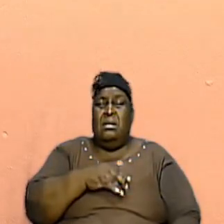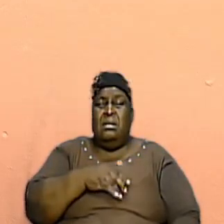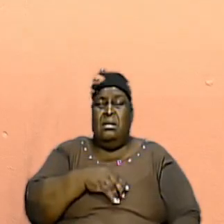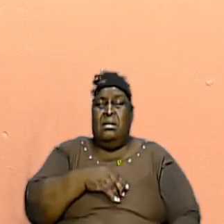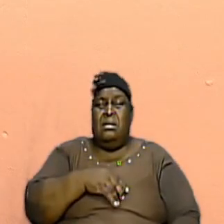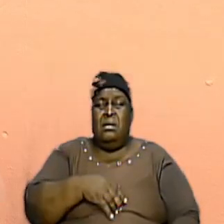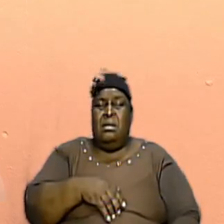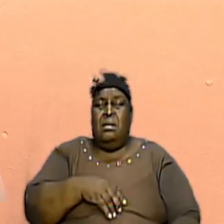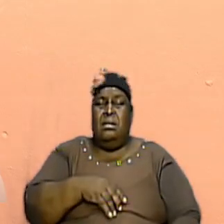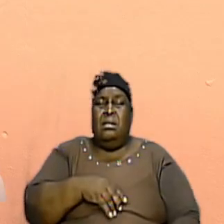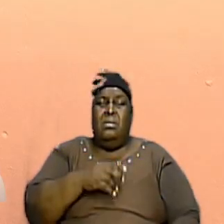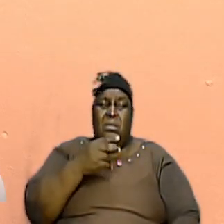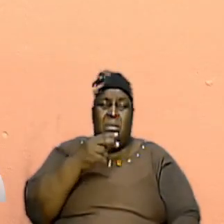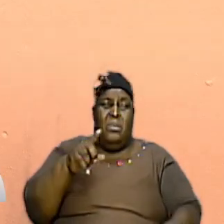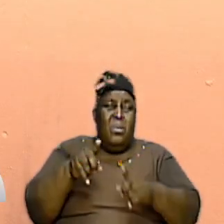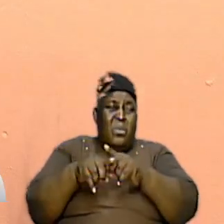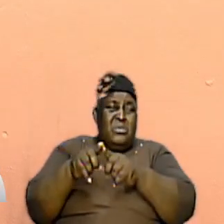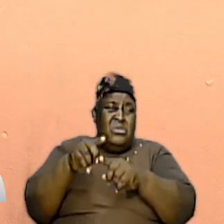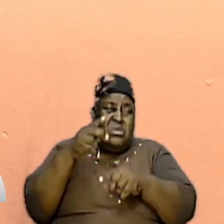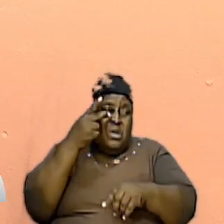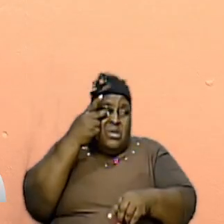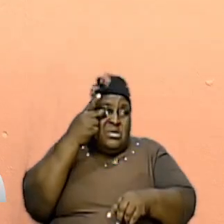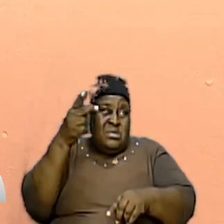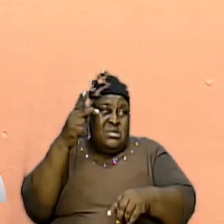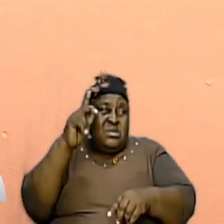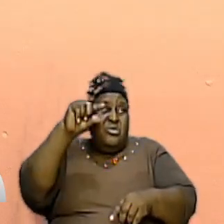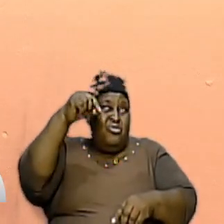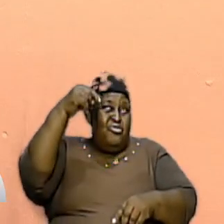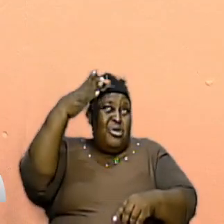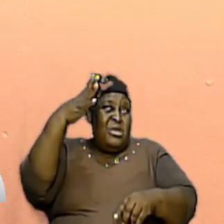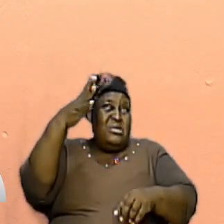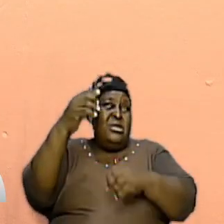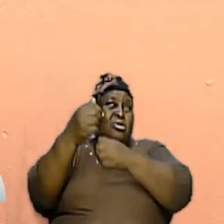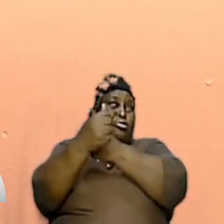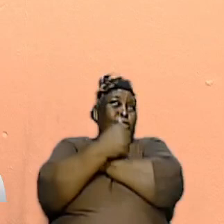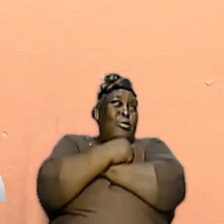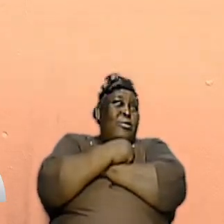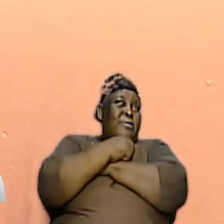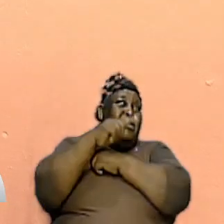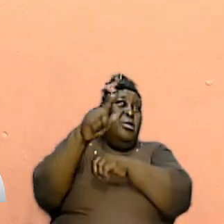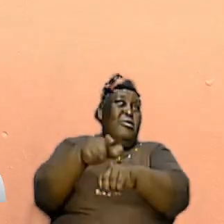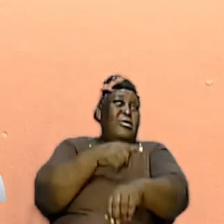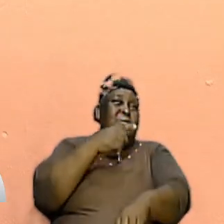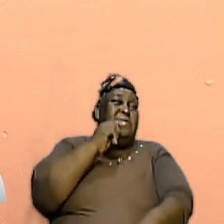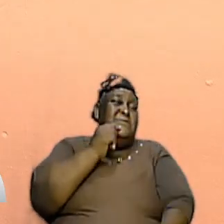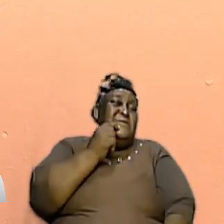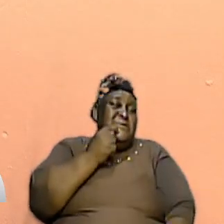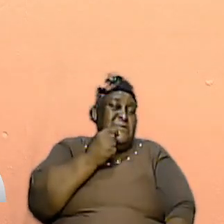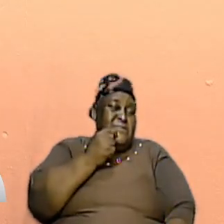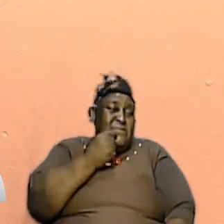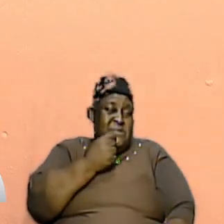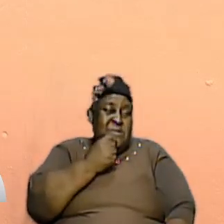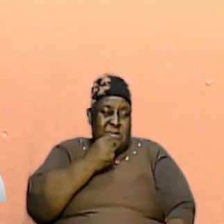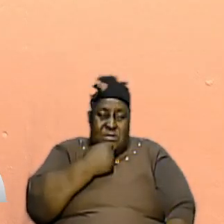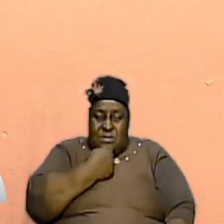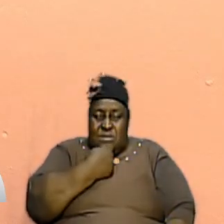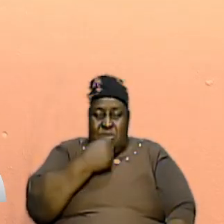we also see the grace and the love and the long suffering of God there in the Old Testament